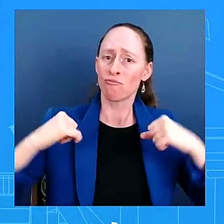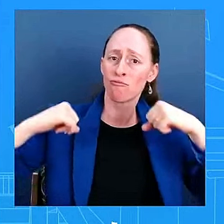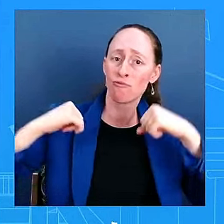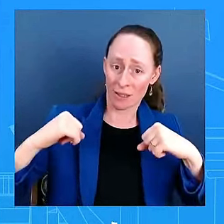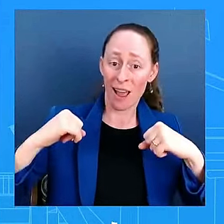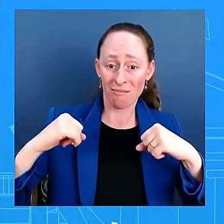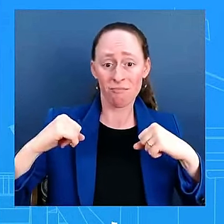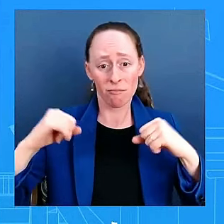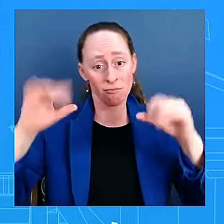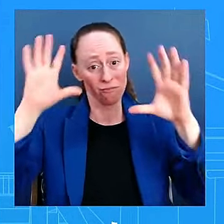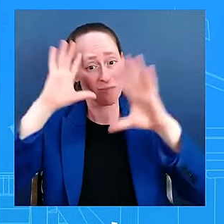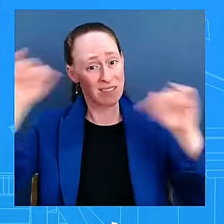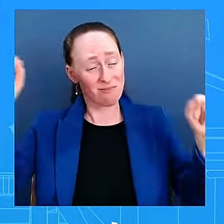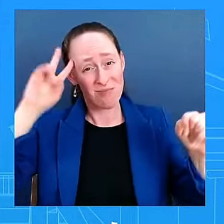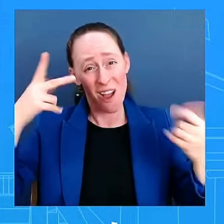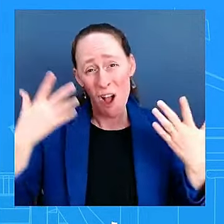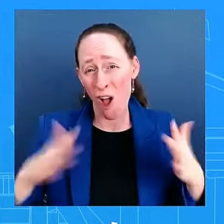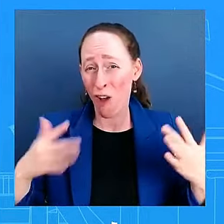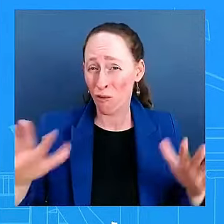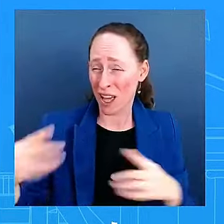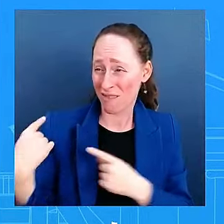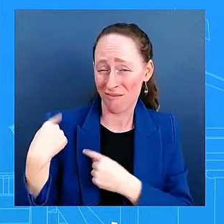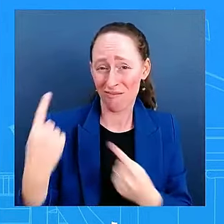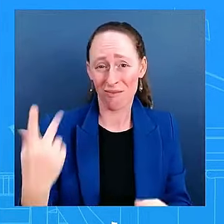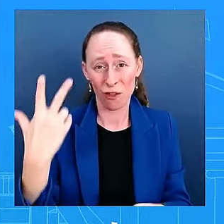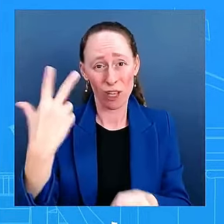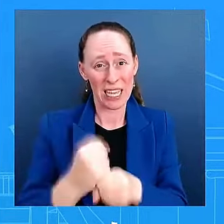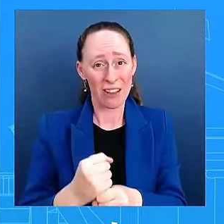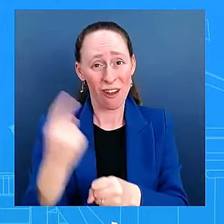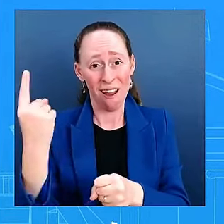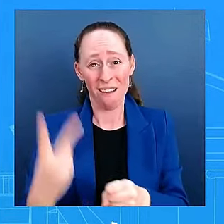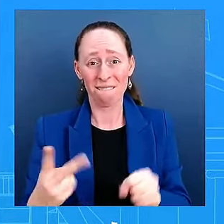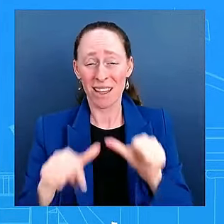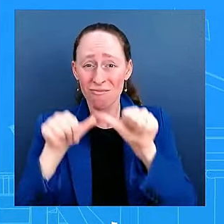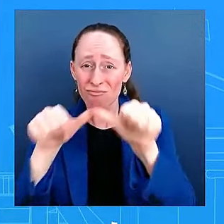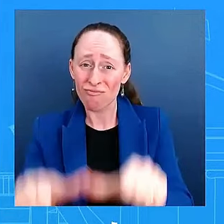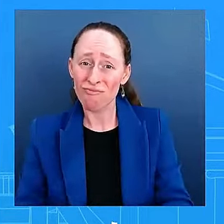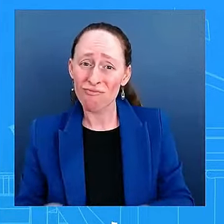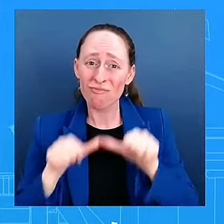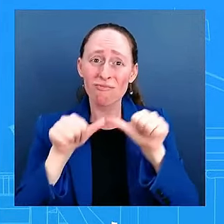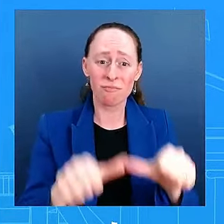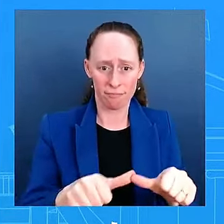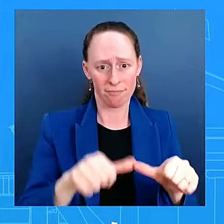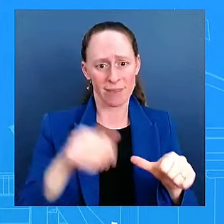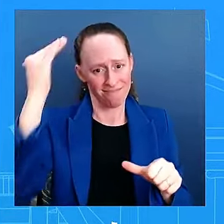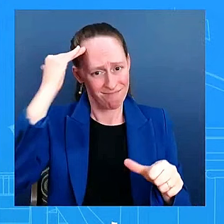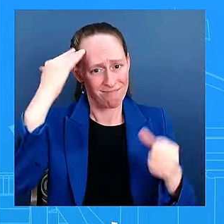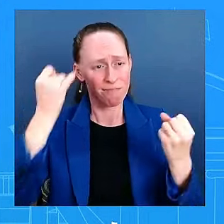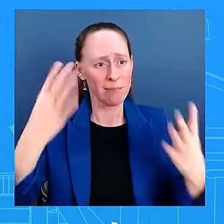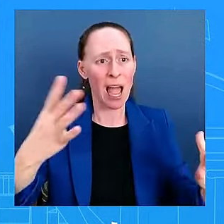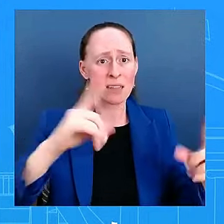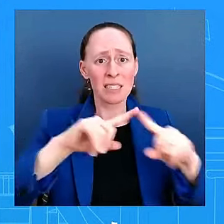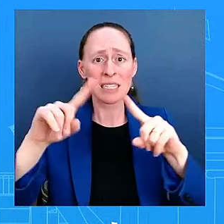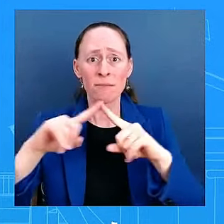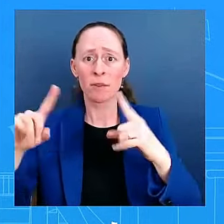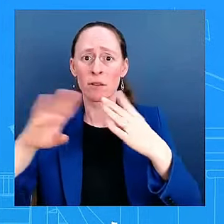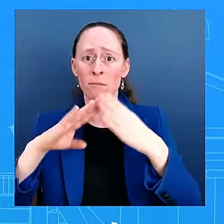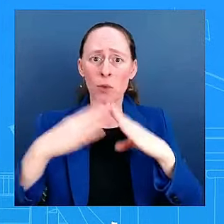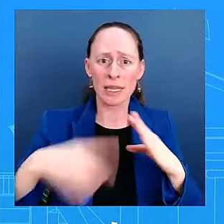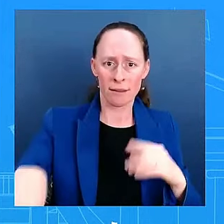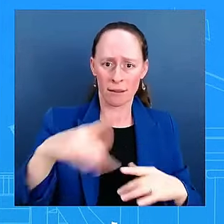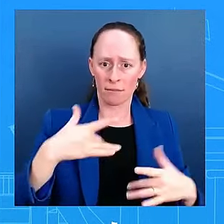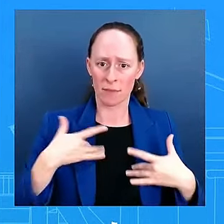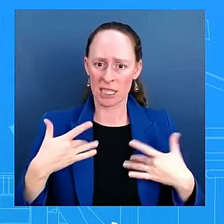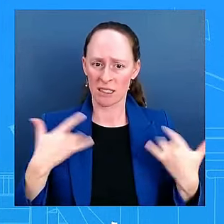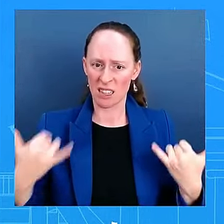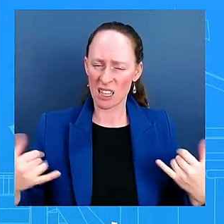understand how vulnerable communities can feel. And it is important that we do that. And